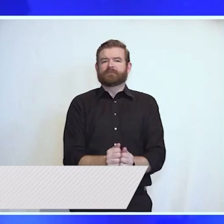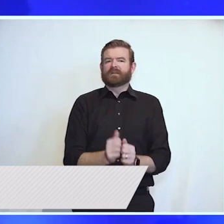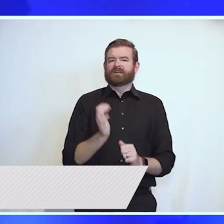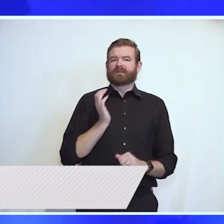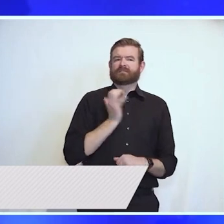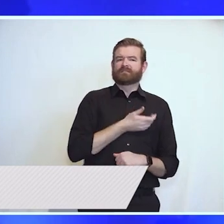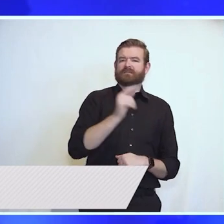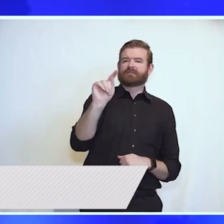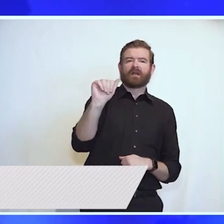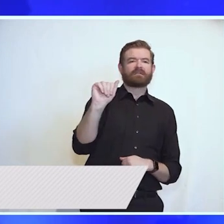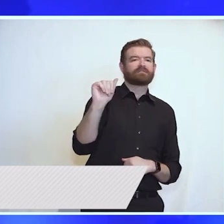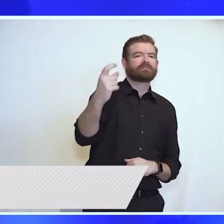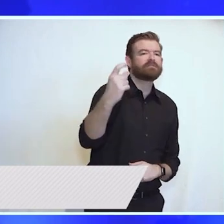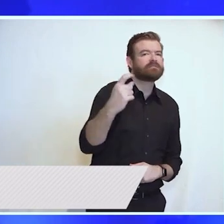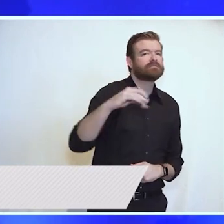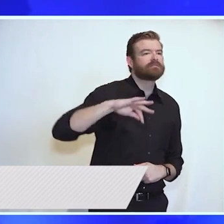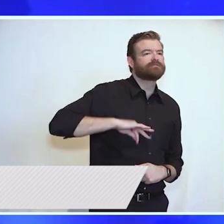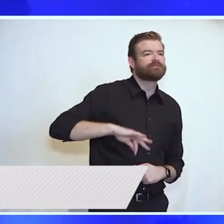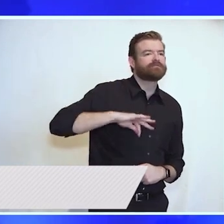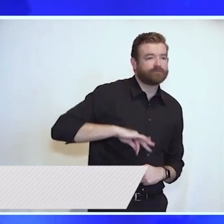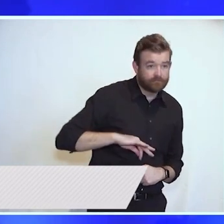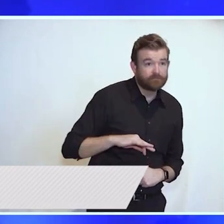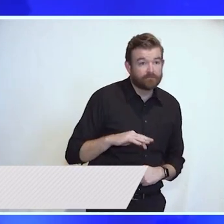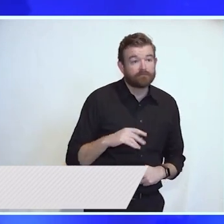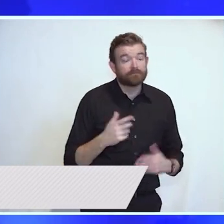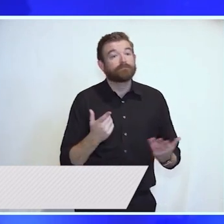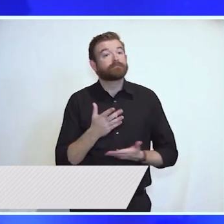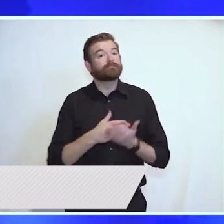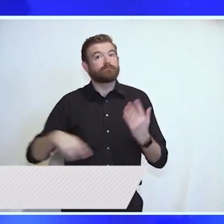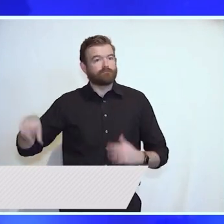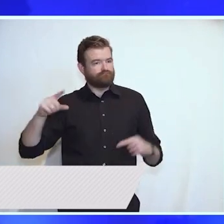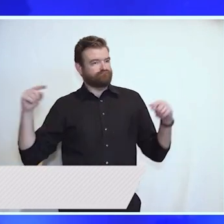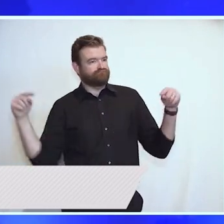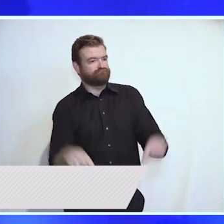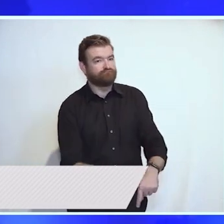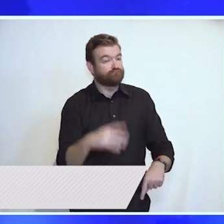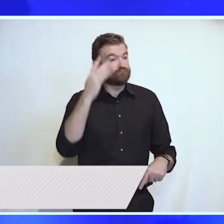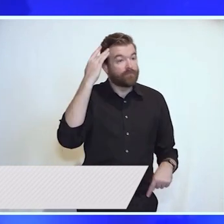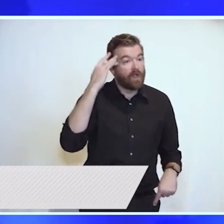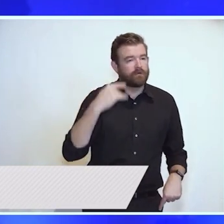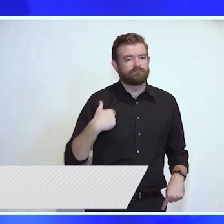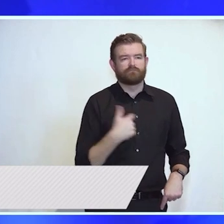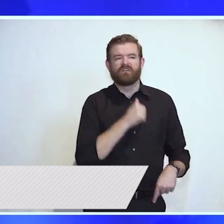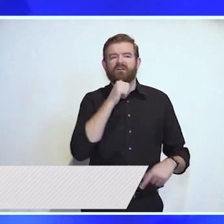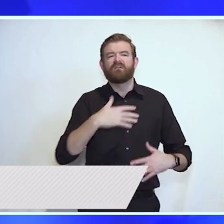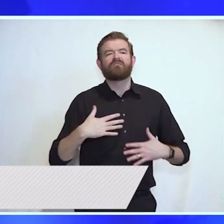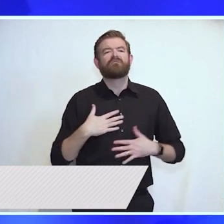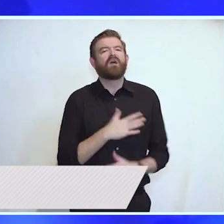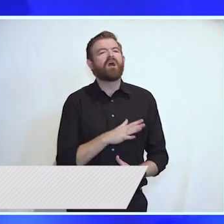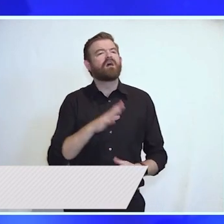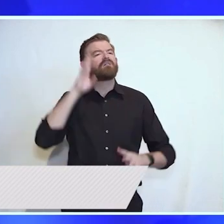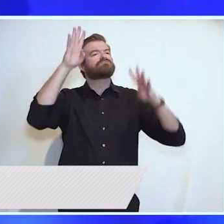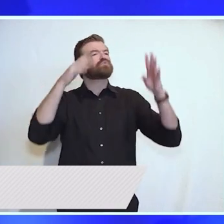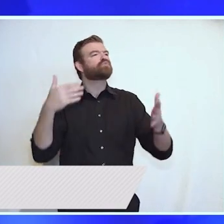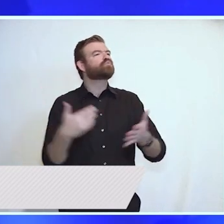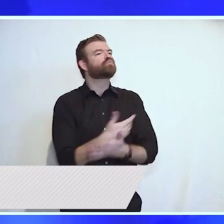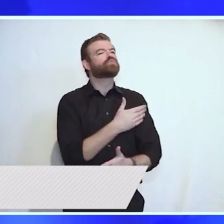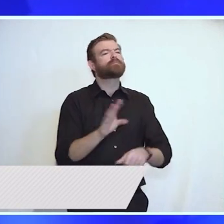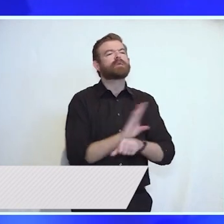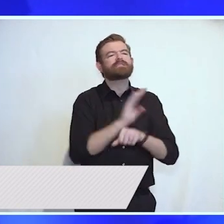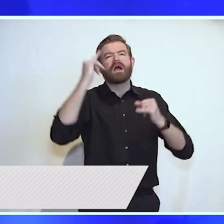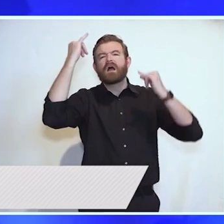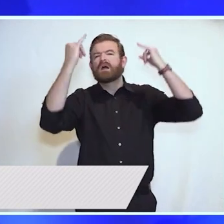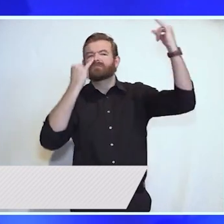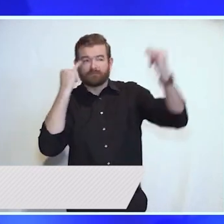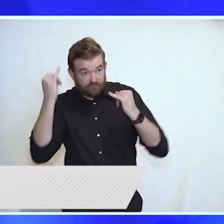Some more are coming from a long overdue sense of fairness and justice. Values we know resonate around corporate